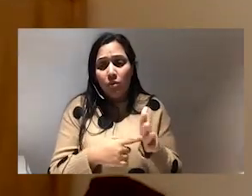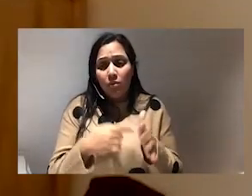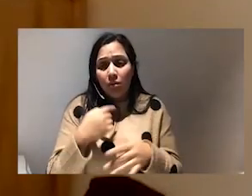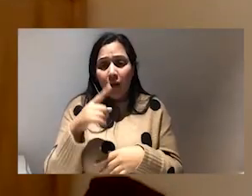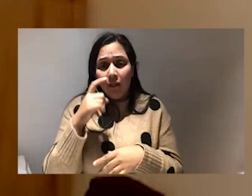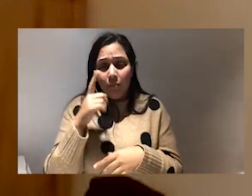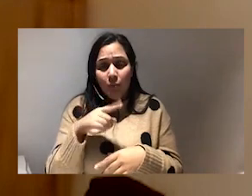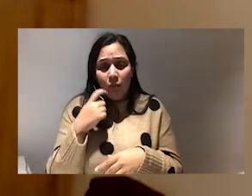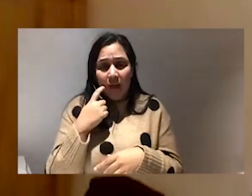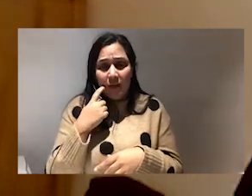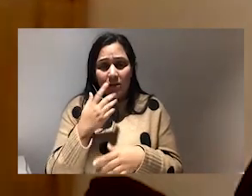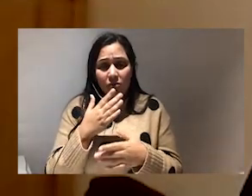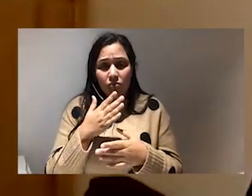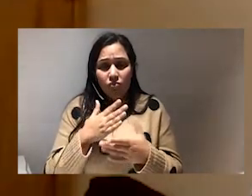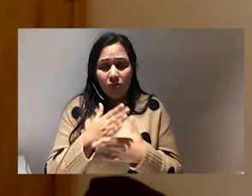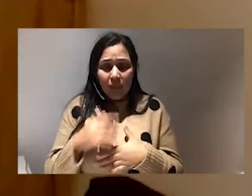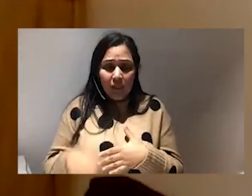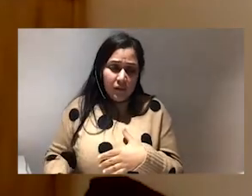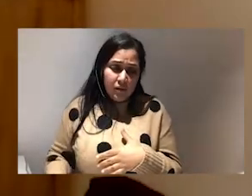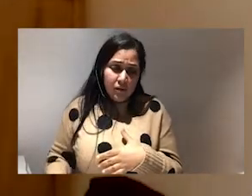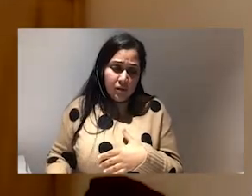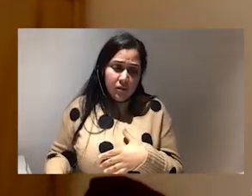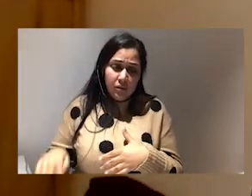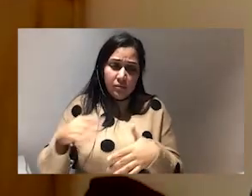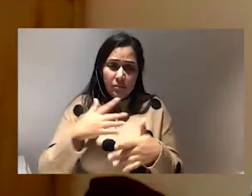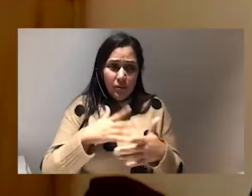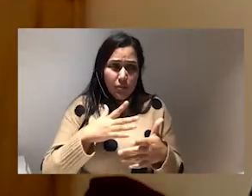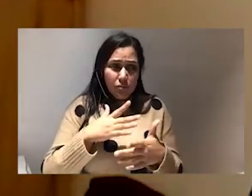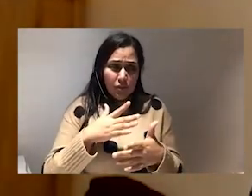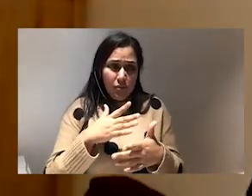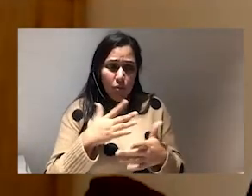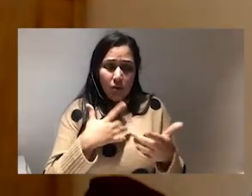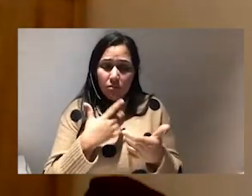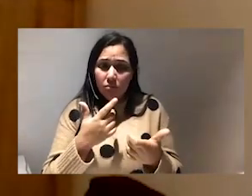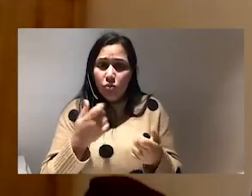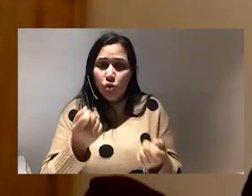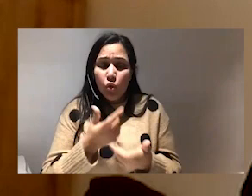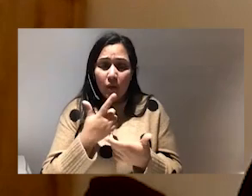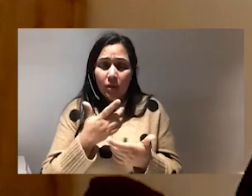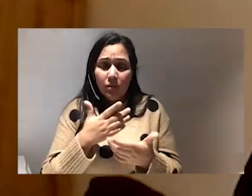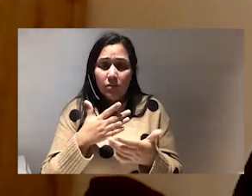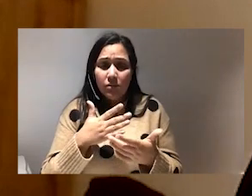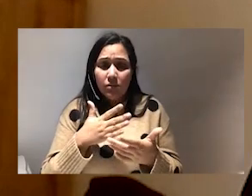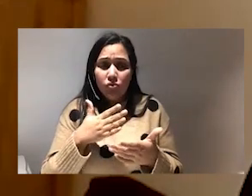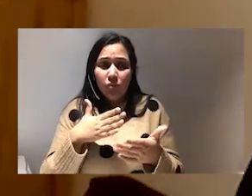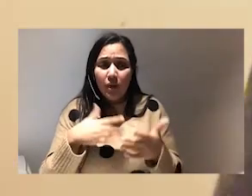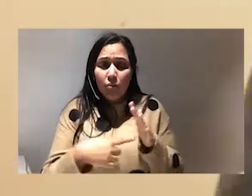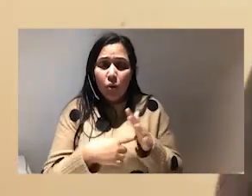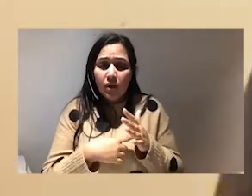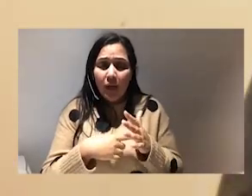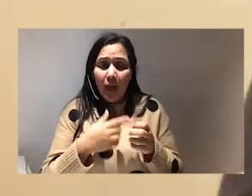this work is inherently painful i'm like this is joy this is love this is liberation if we let it be right